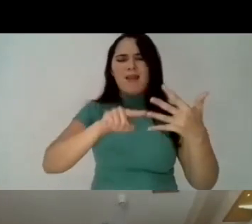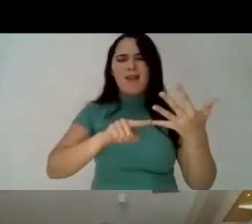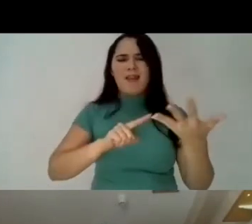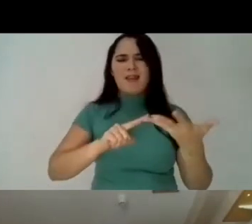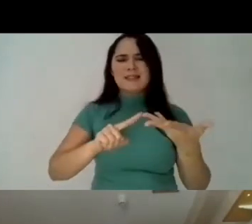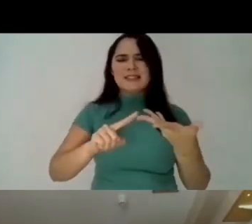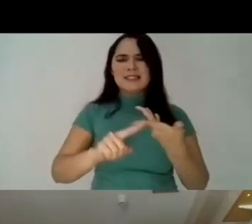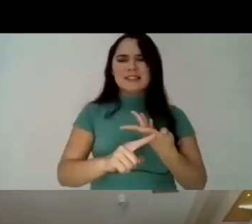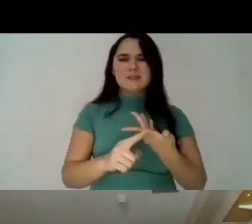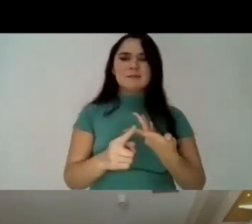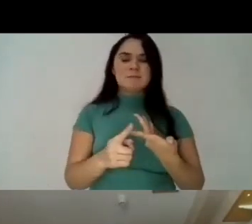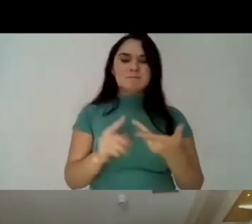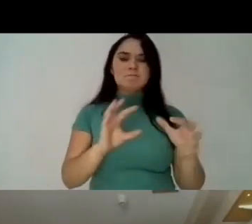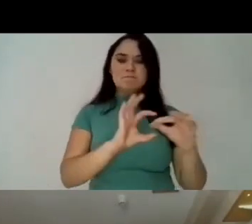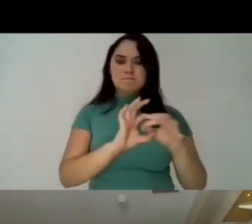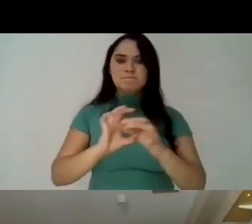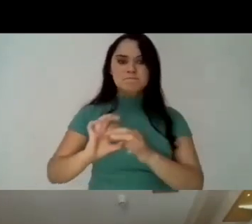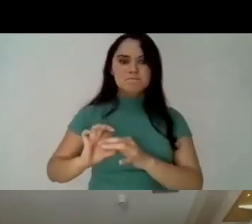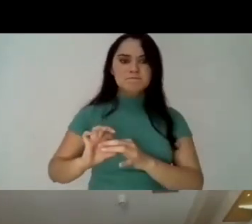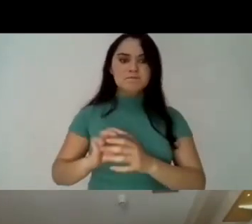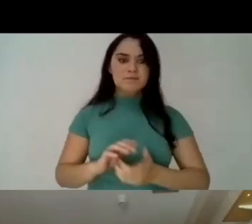we have in the daily life